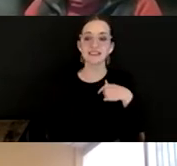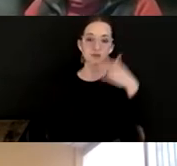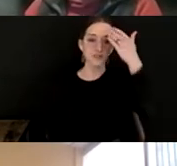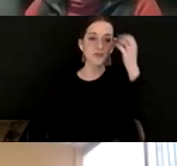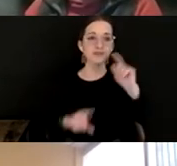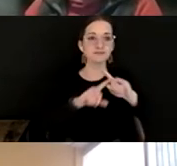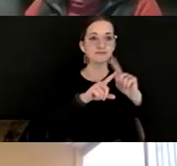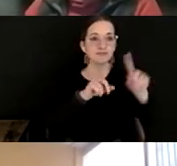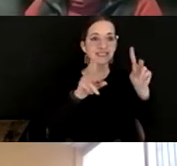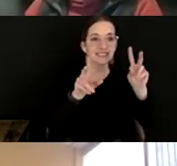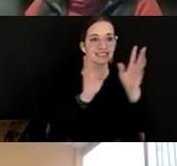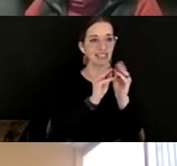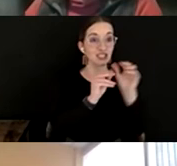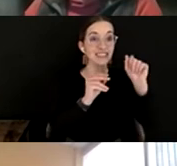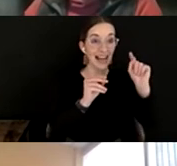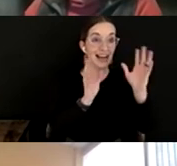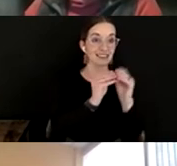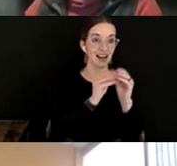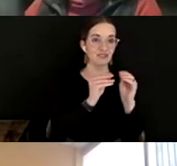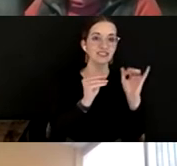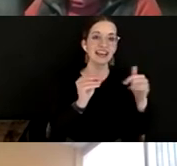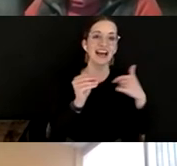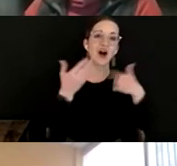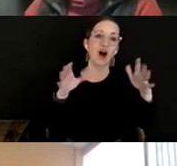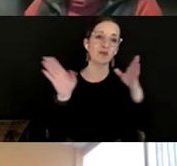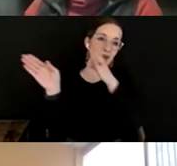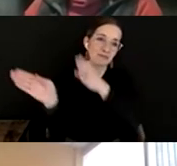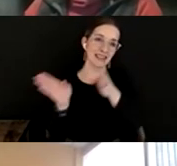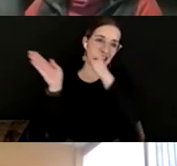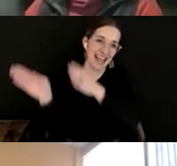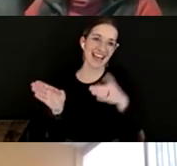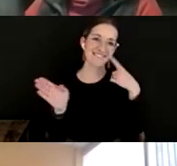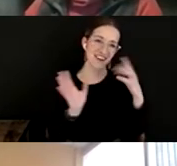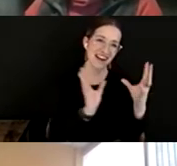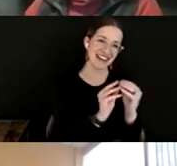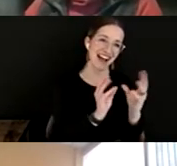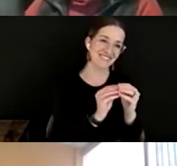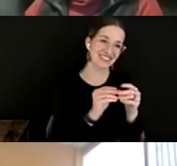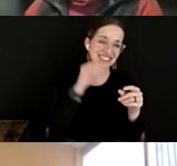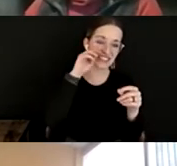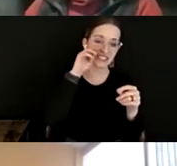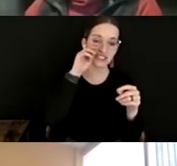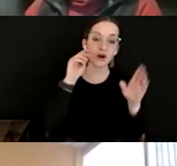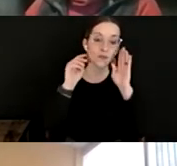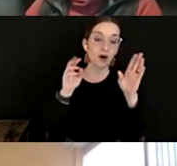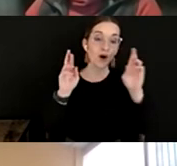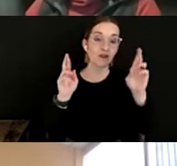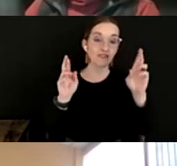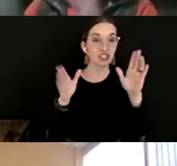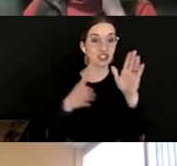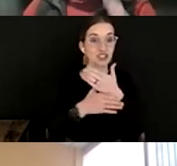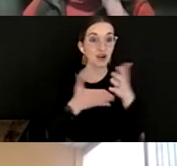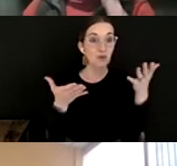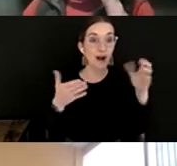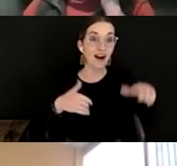that probably we're identifying that is already planned for conference. So we'll also be able to kind of hopefully share what other resources